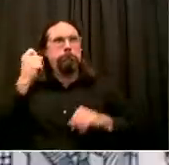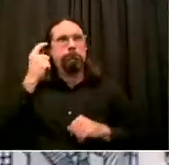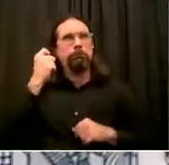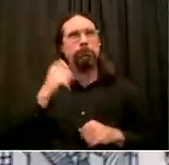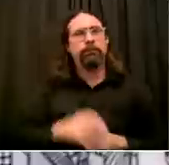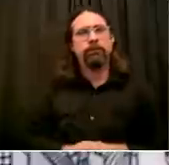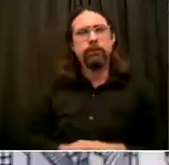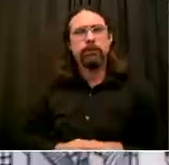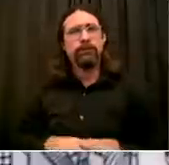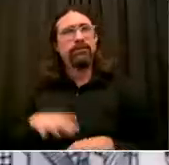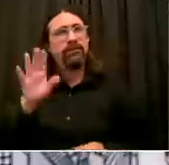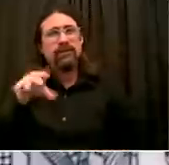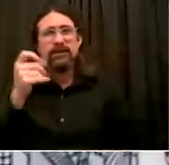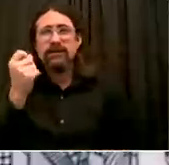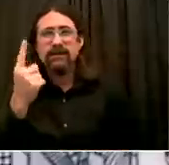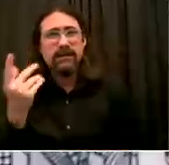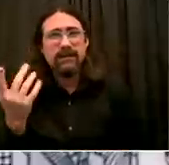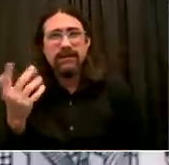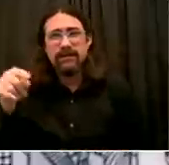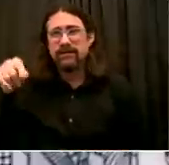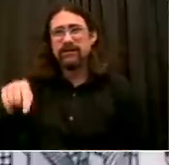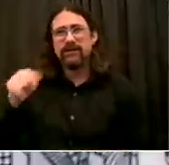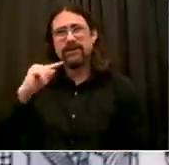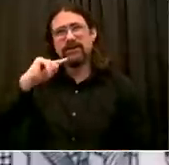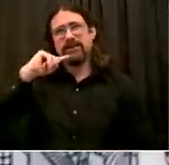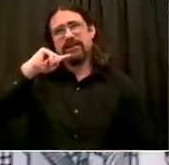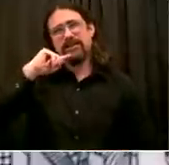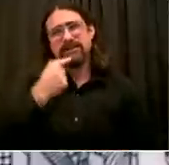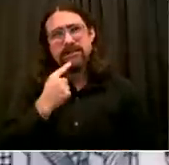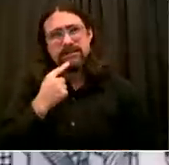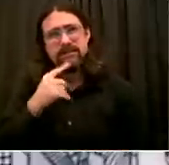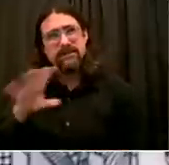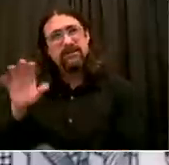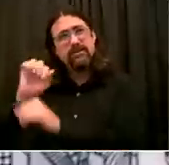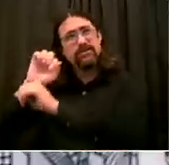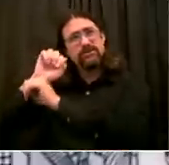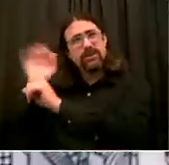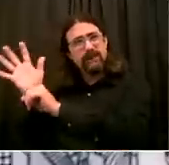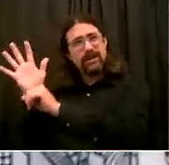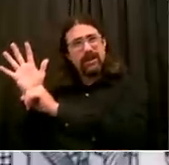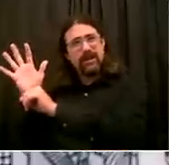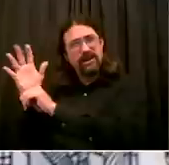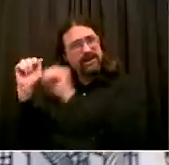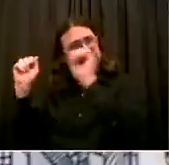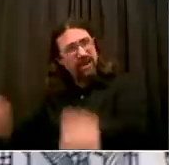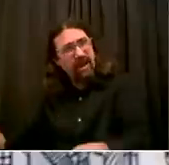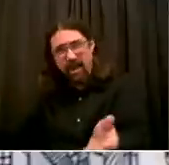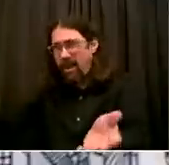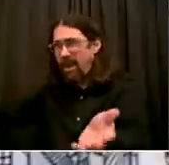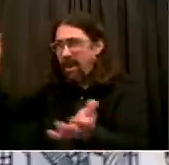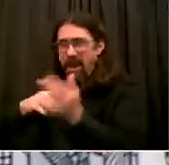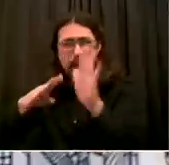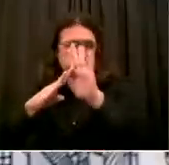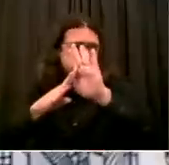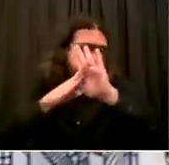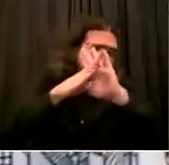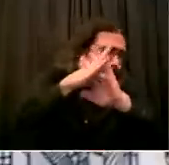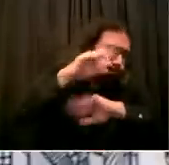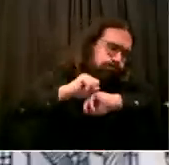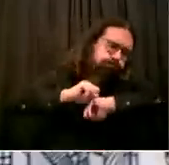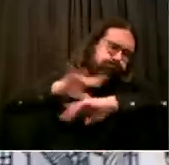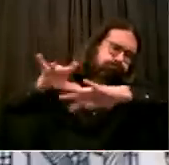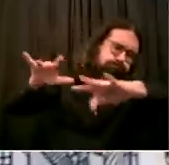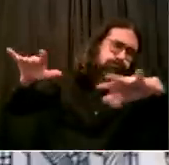that this is our health care leadership saying there's a clear and present danger. It must be addressed aggressively. And if we all address it aggressively, it's just for a few weeks,